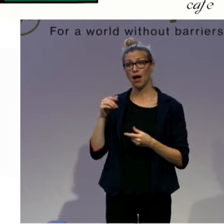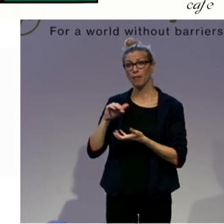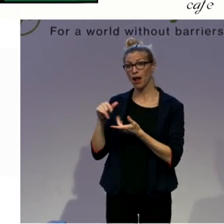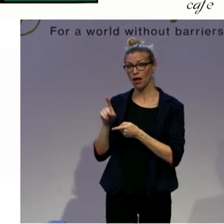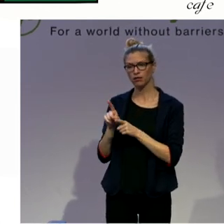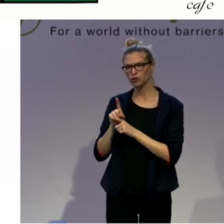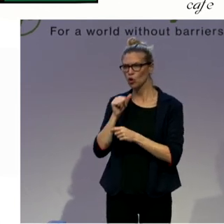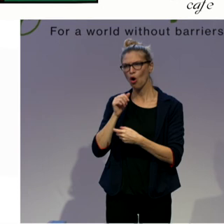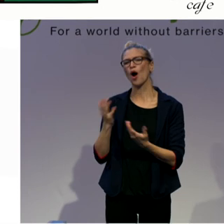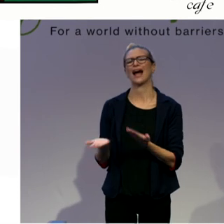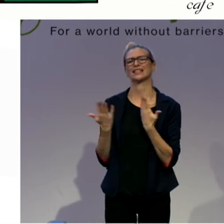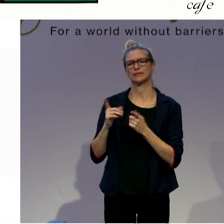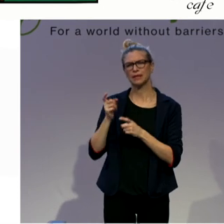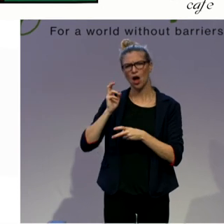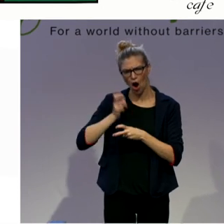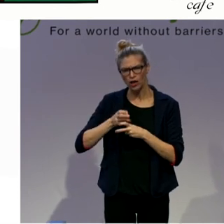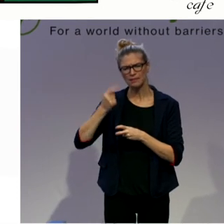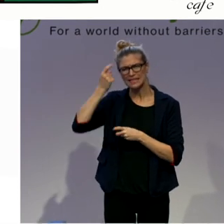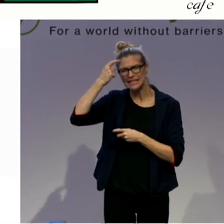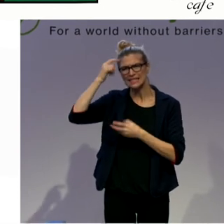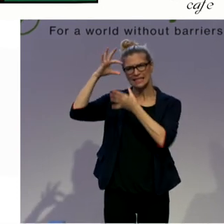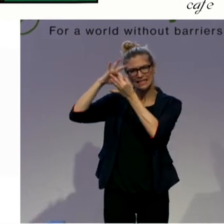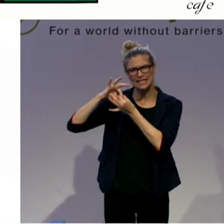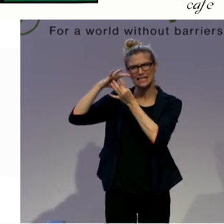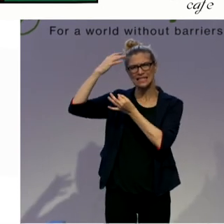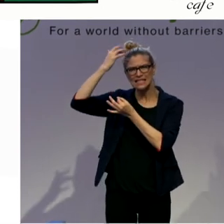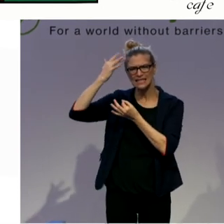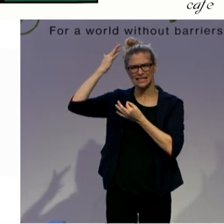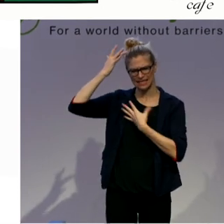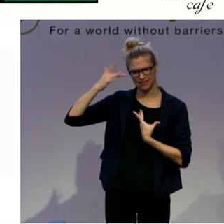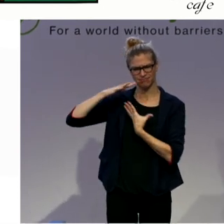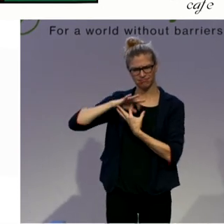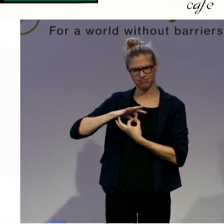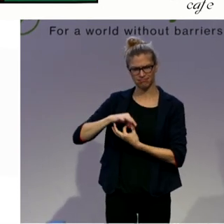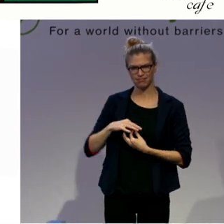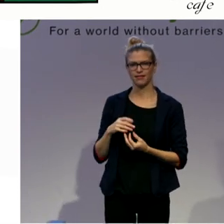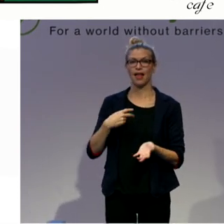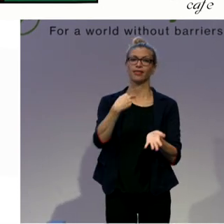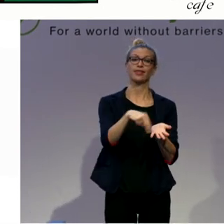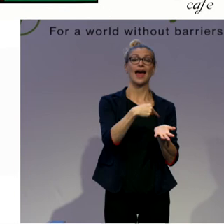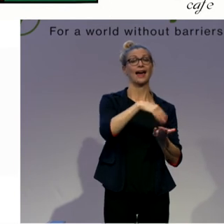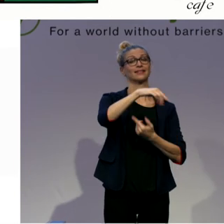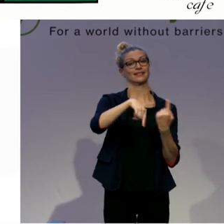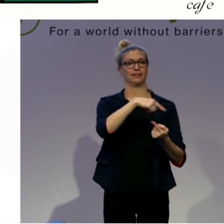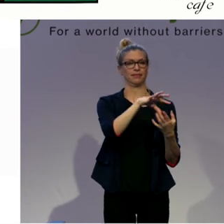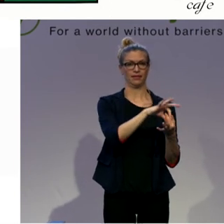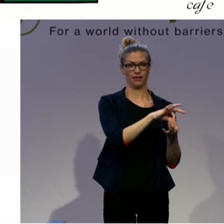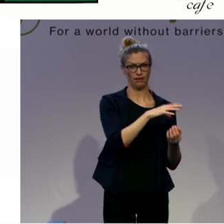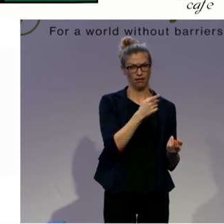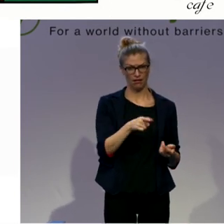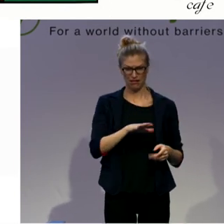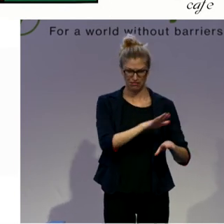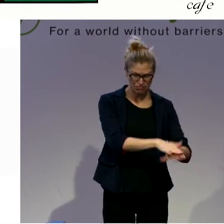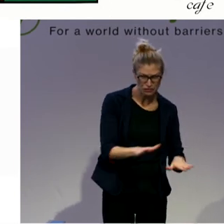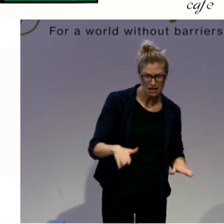challenging. Just imagine, athletes and dancers love it. As do seniors, as do prenatal and